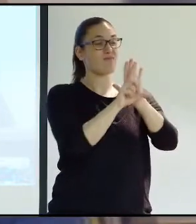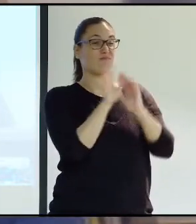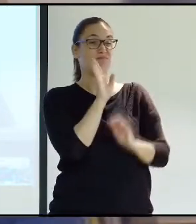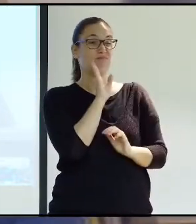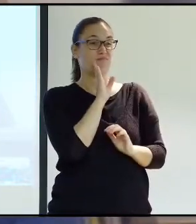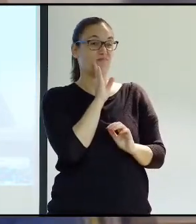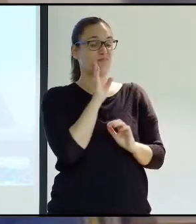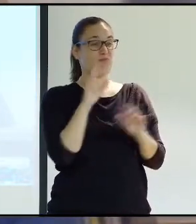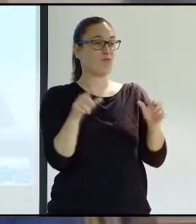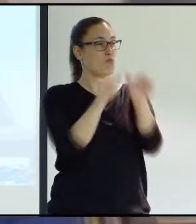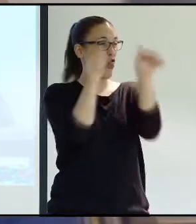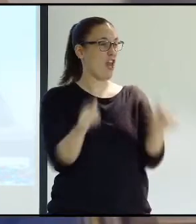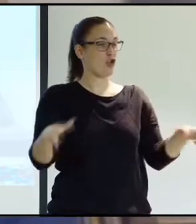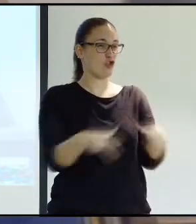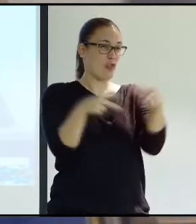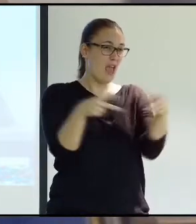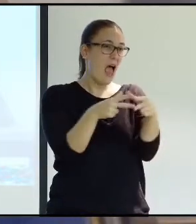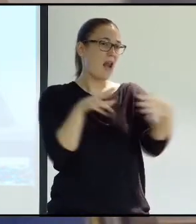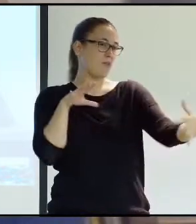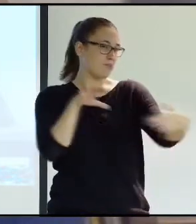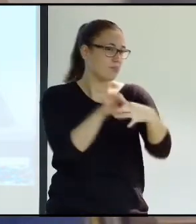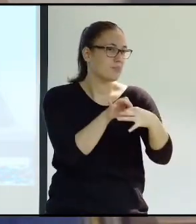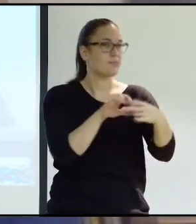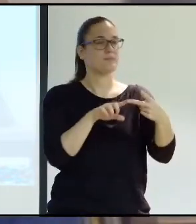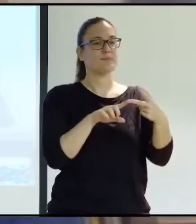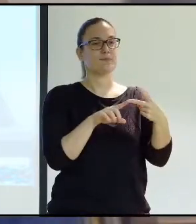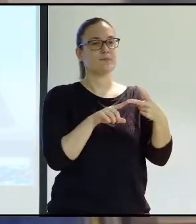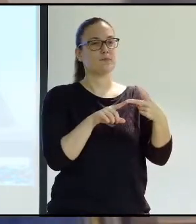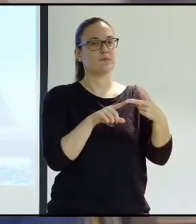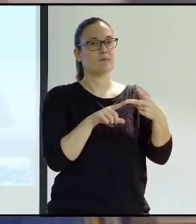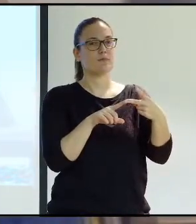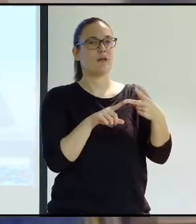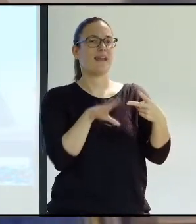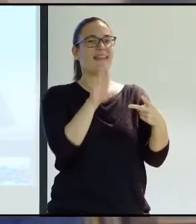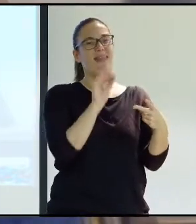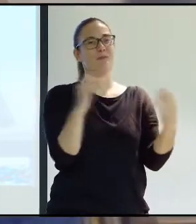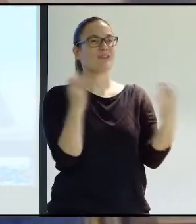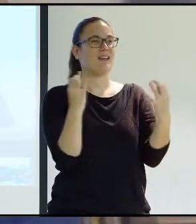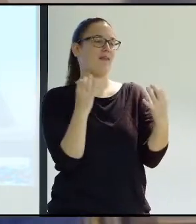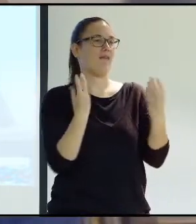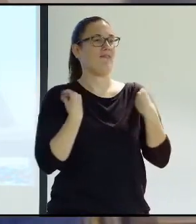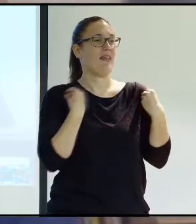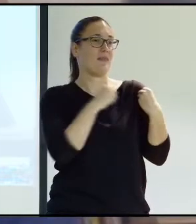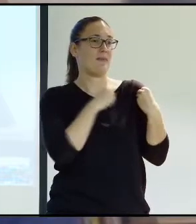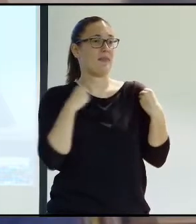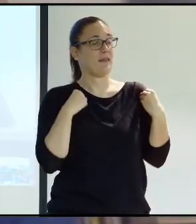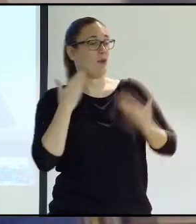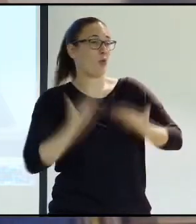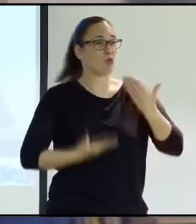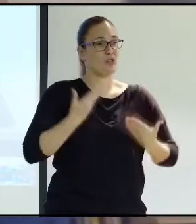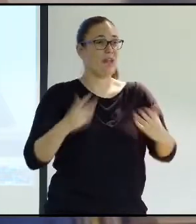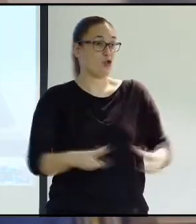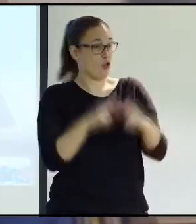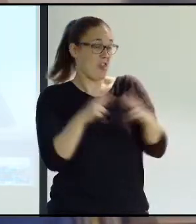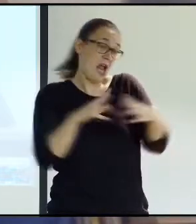functional diversity. This was very much along the lines of the social model, the independent life